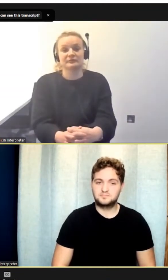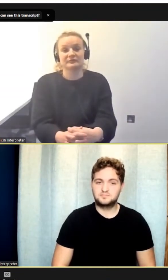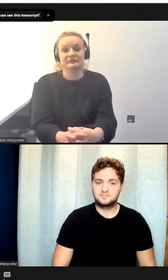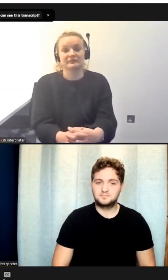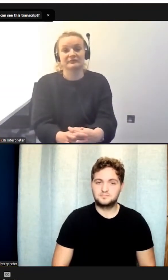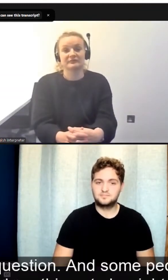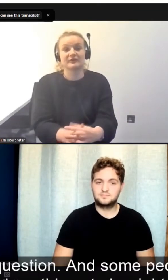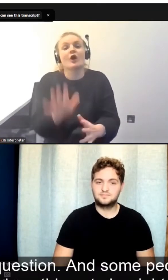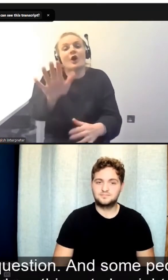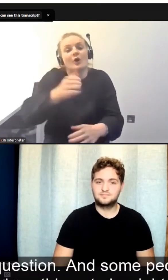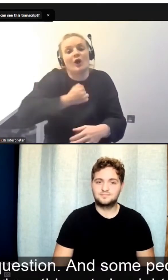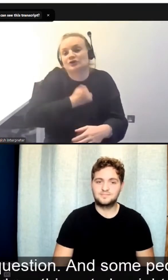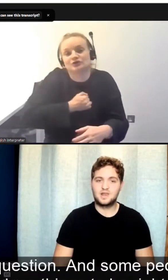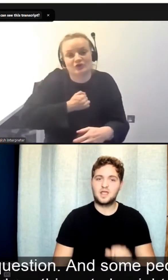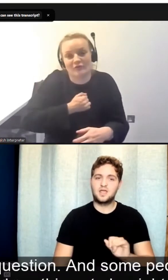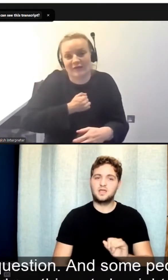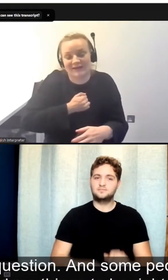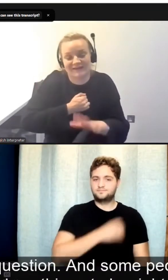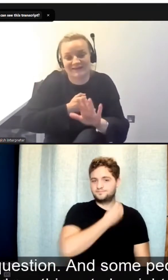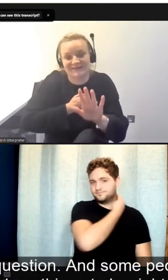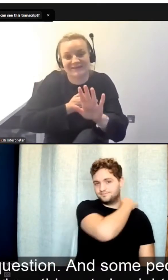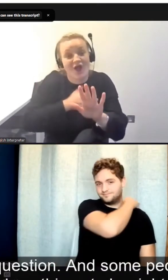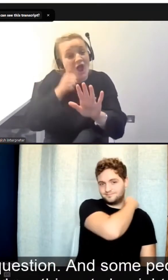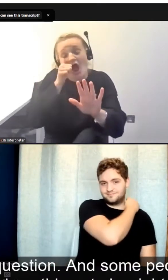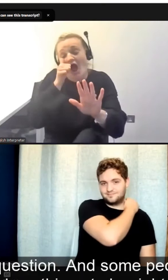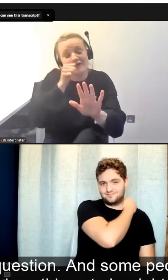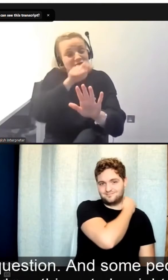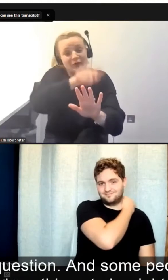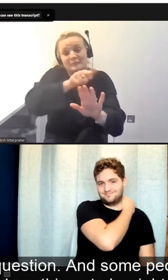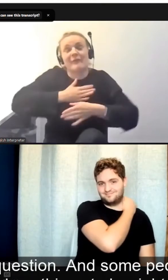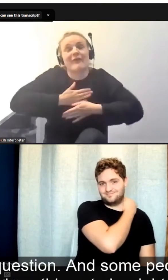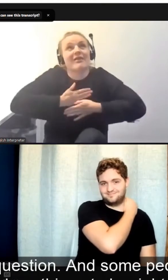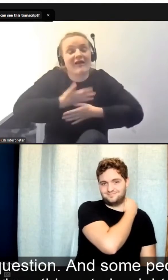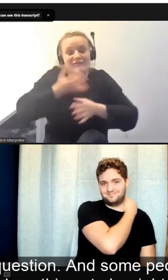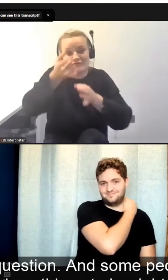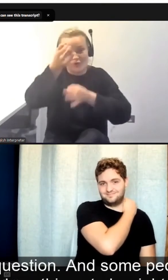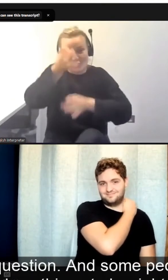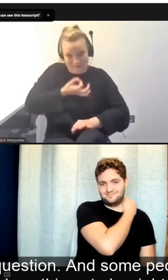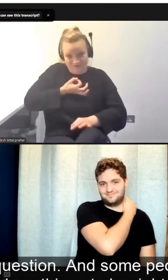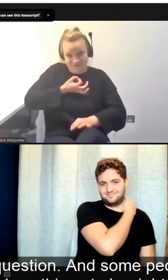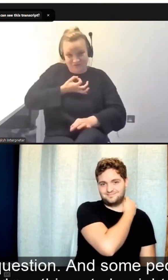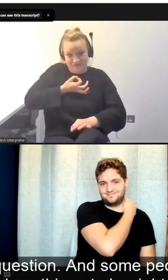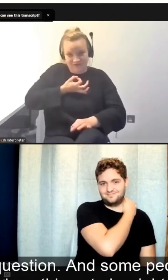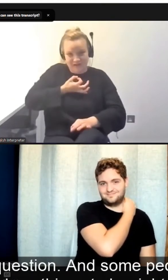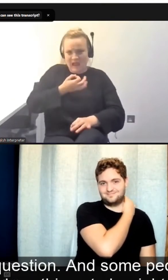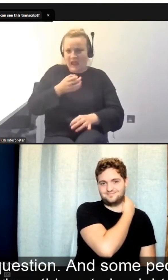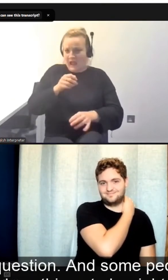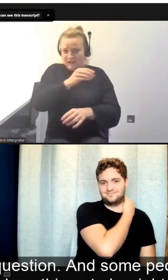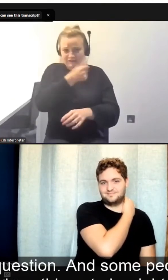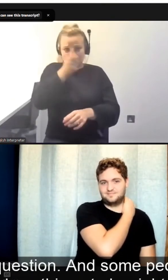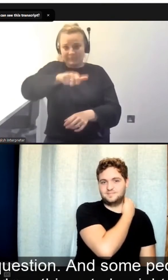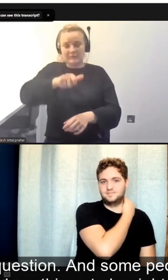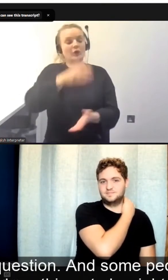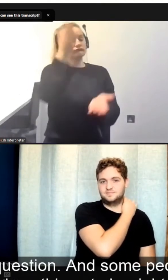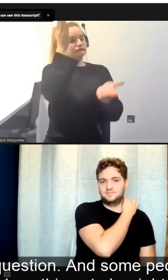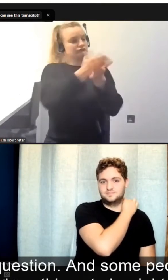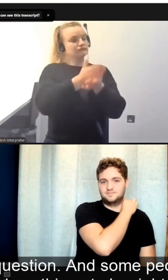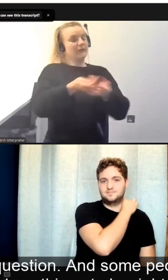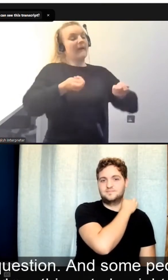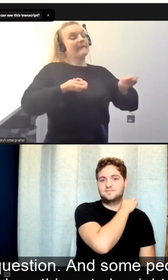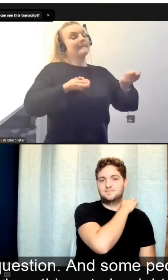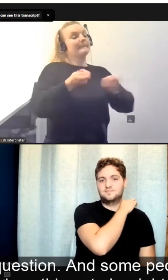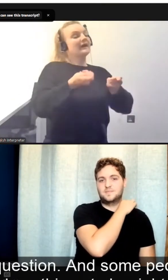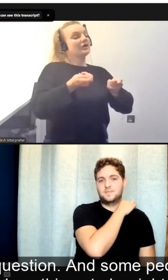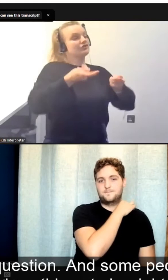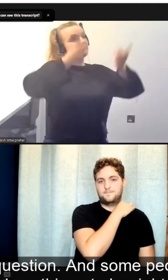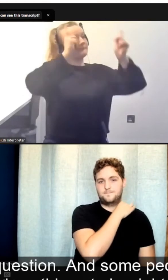But I'm sorry, Stuart. know love. I know people love that question. And some people are so sure that they know a manager does things